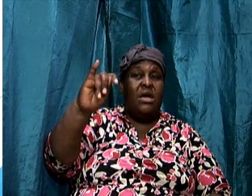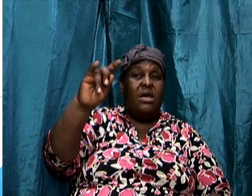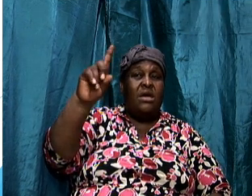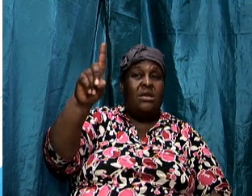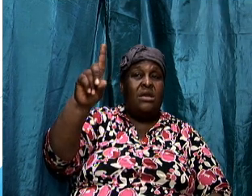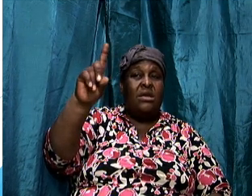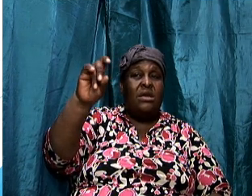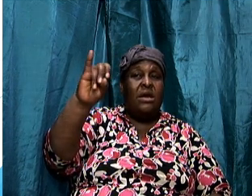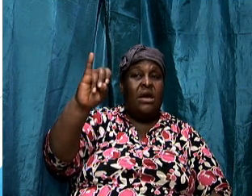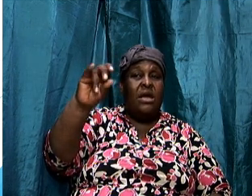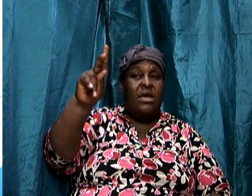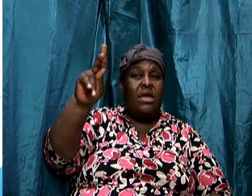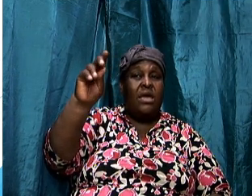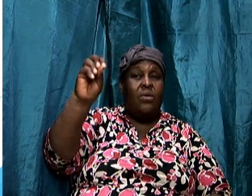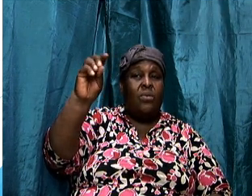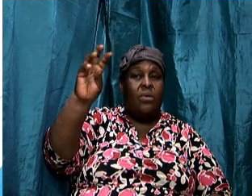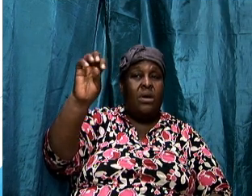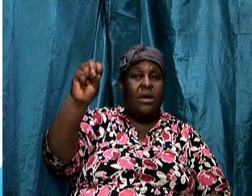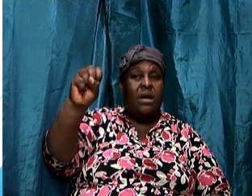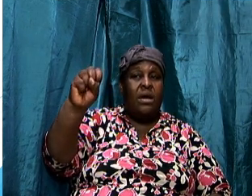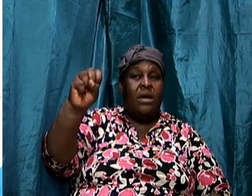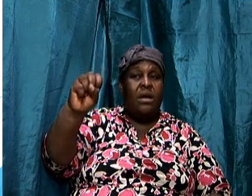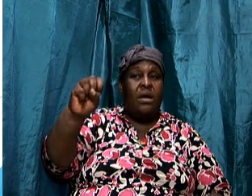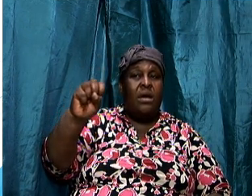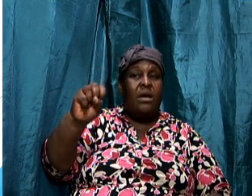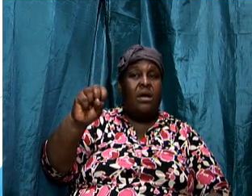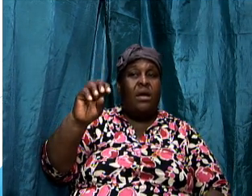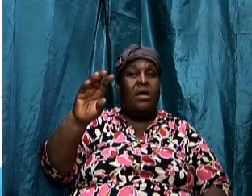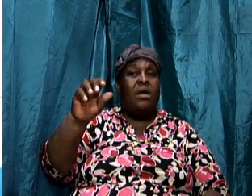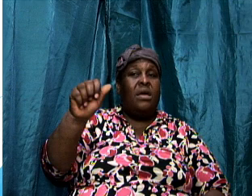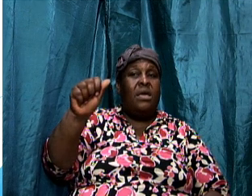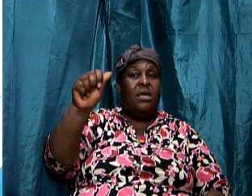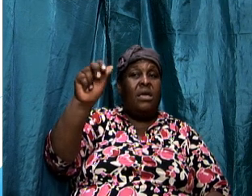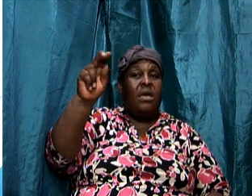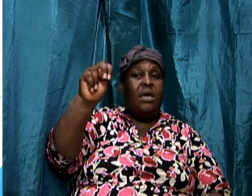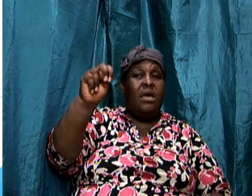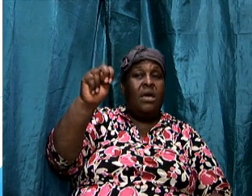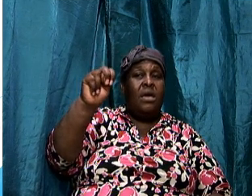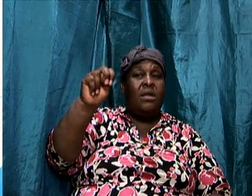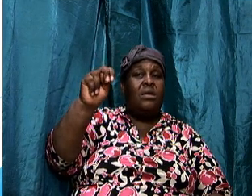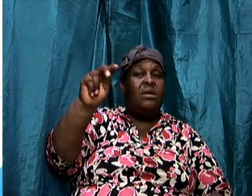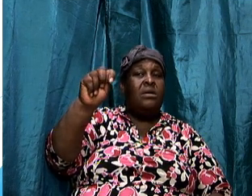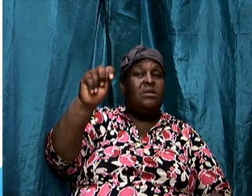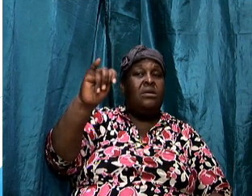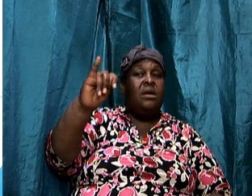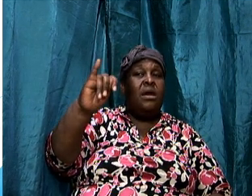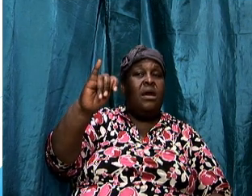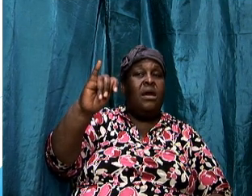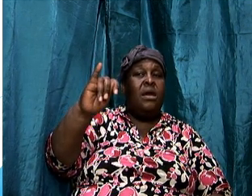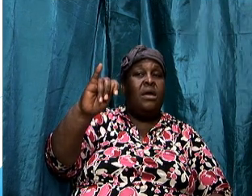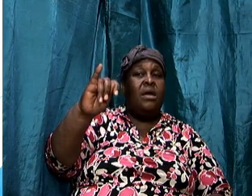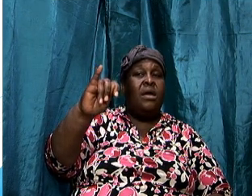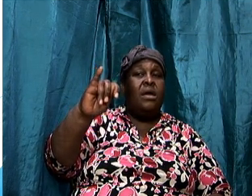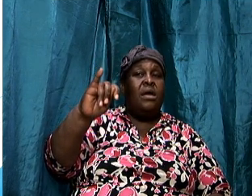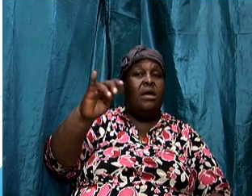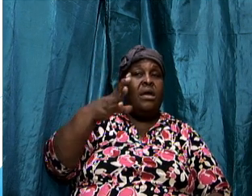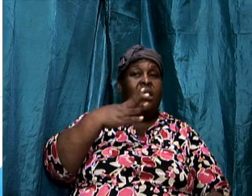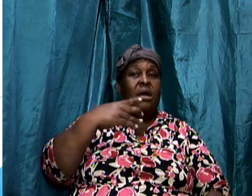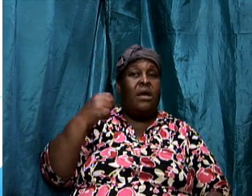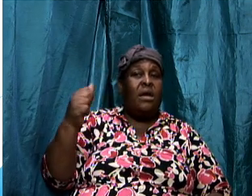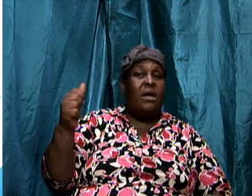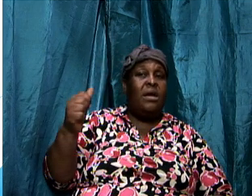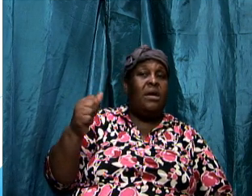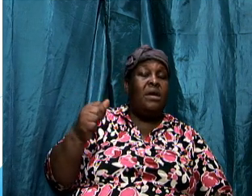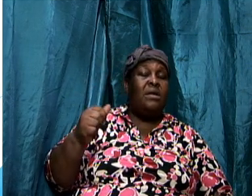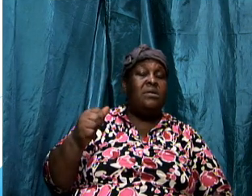of two greek words anti-dikos now this is describing